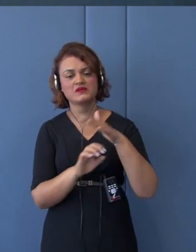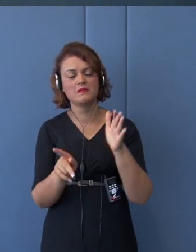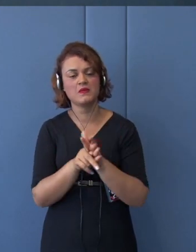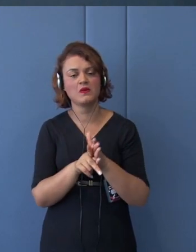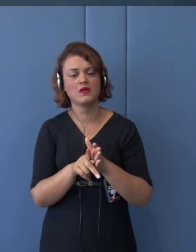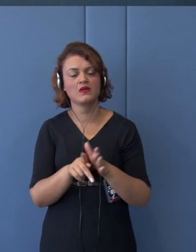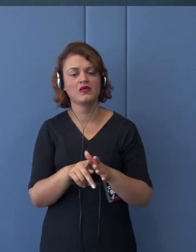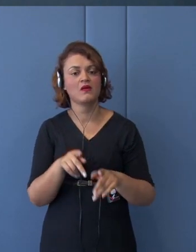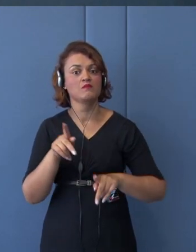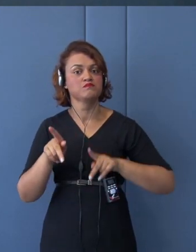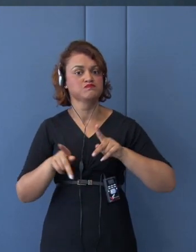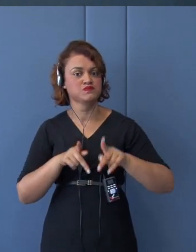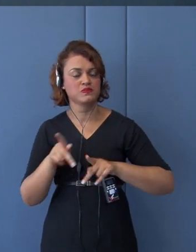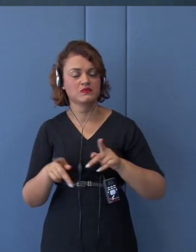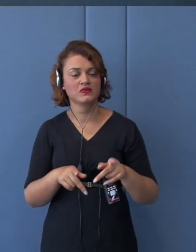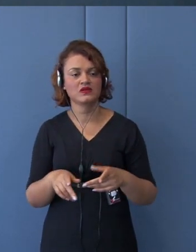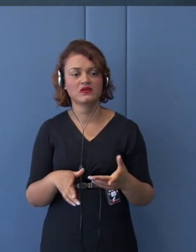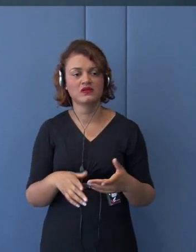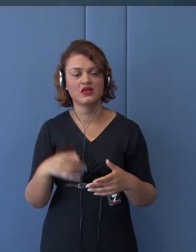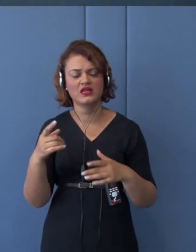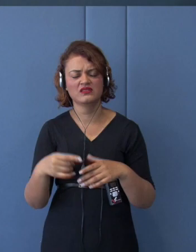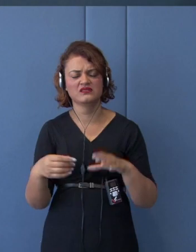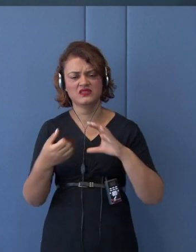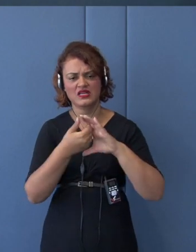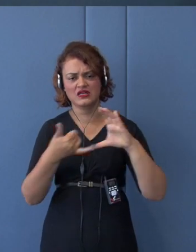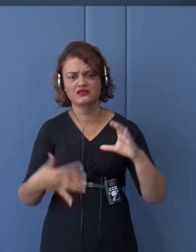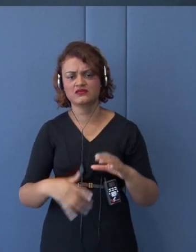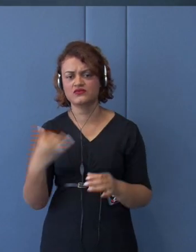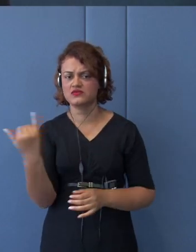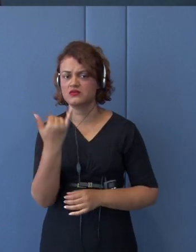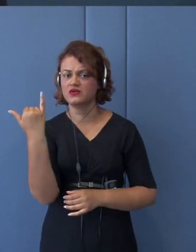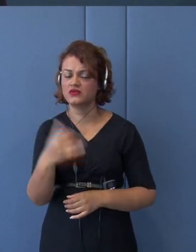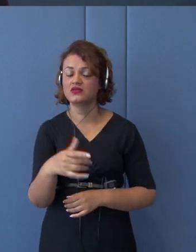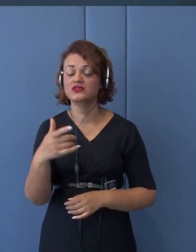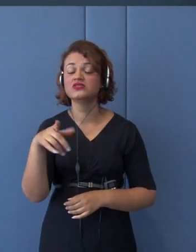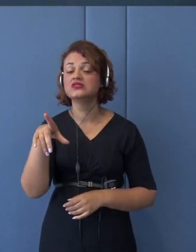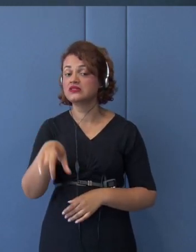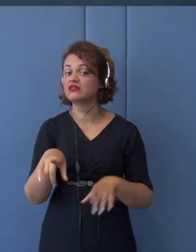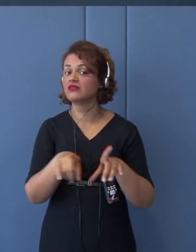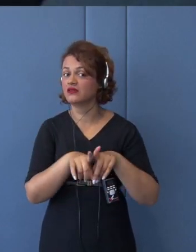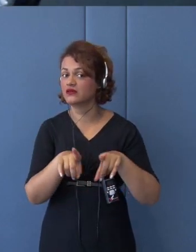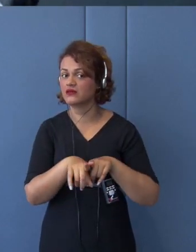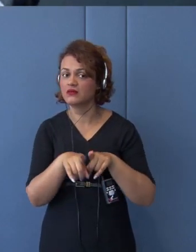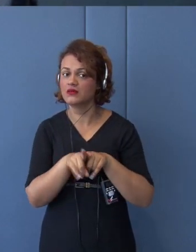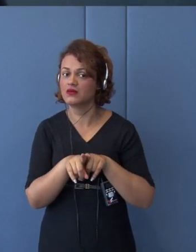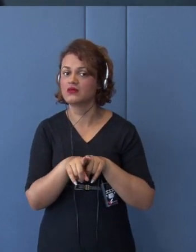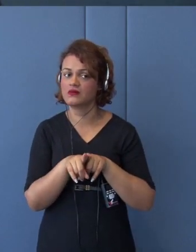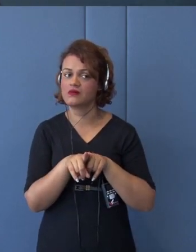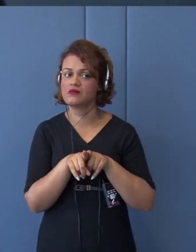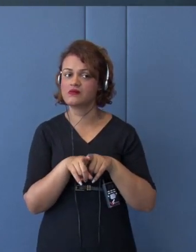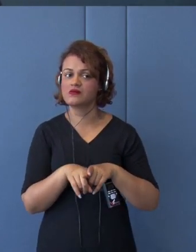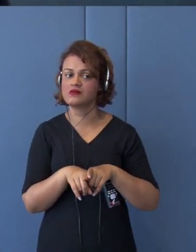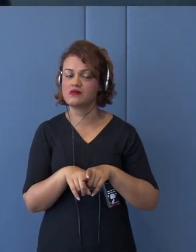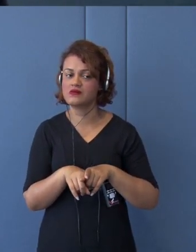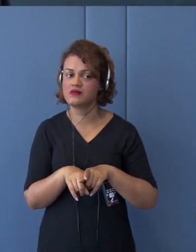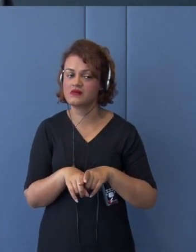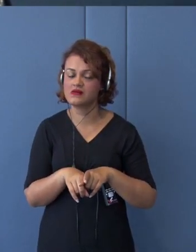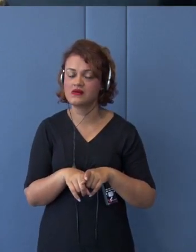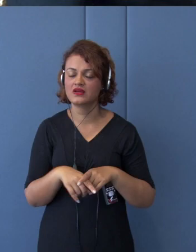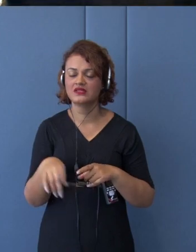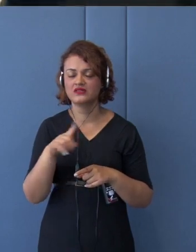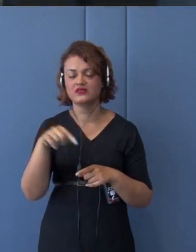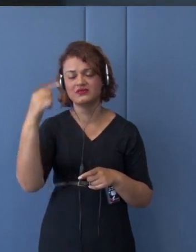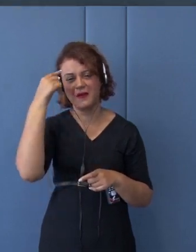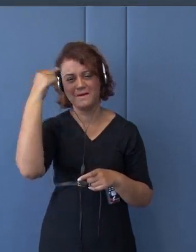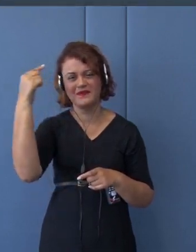in that. But, at the same time, see, we had in our mindset that that is to somewhat deal with China in the